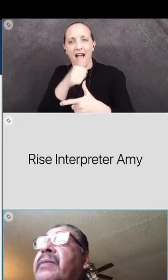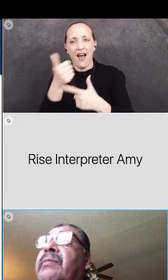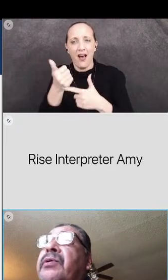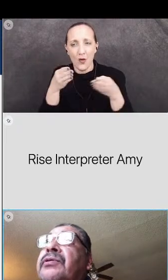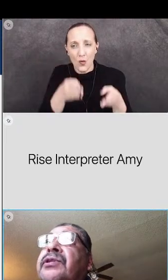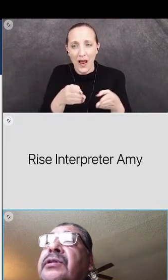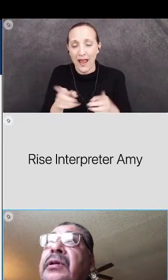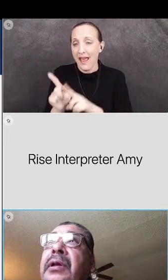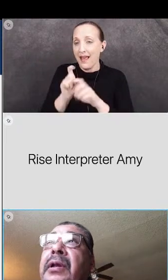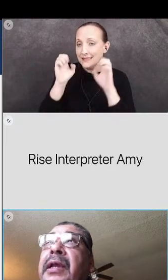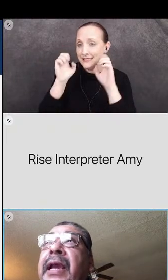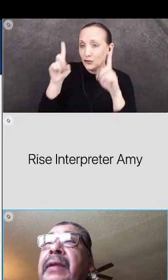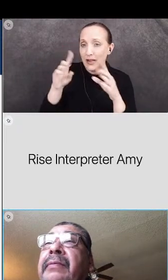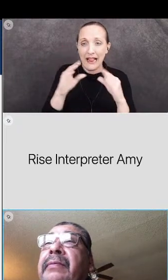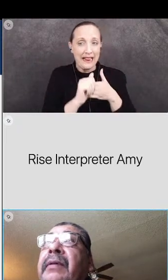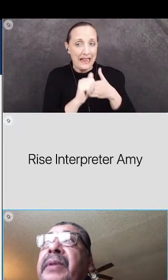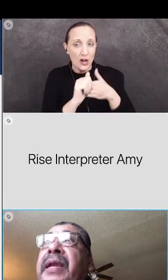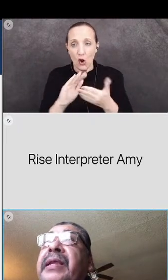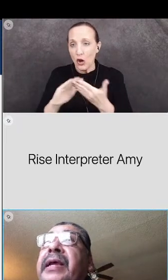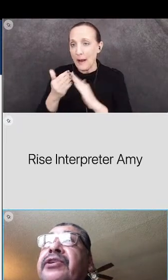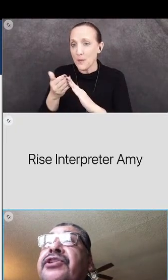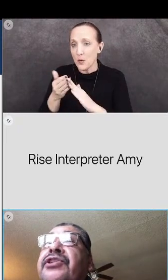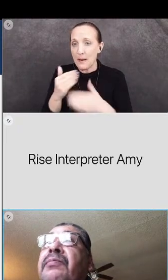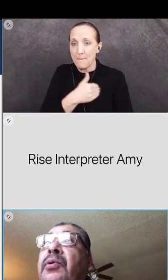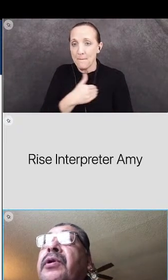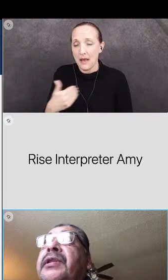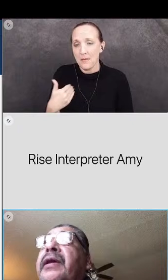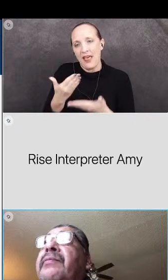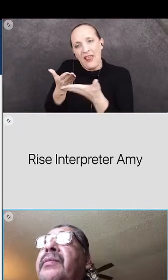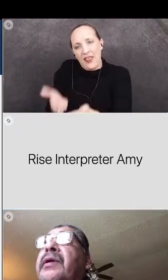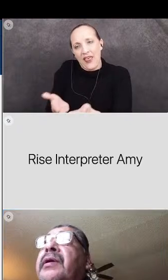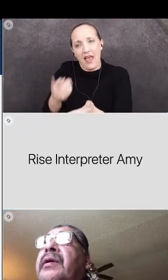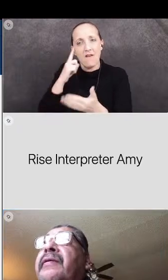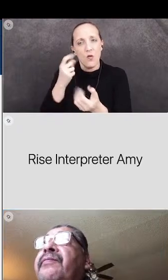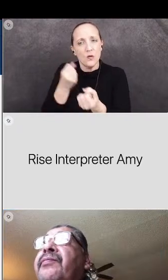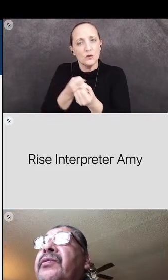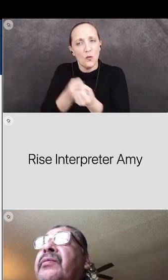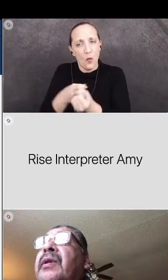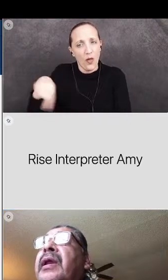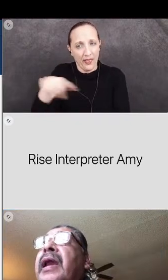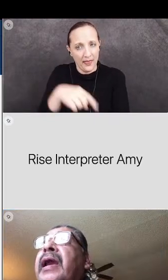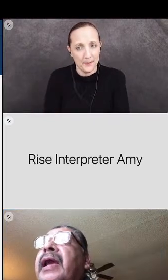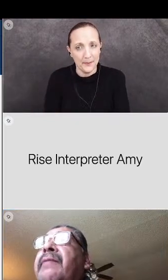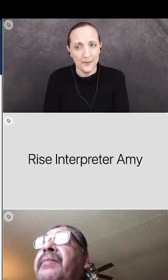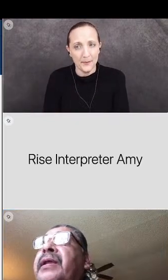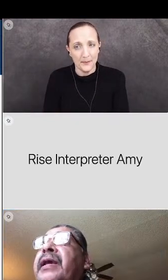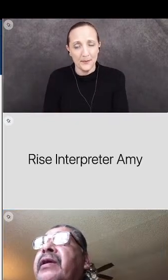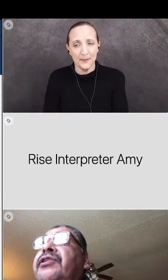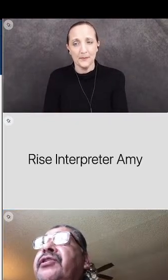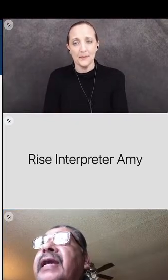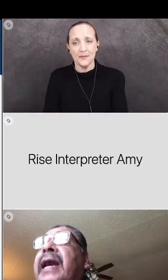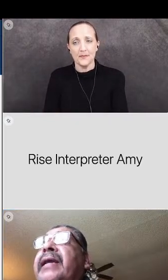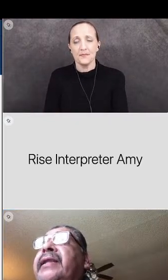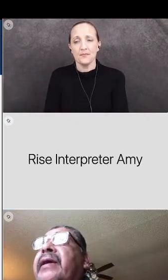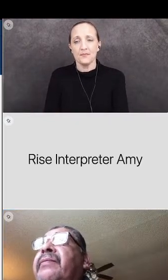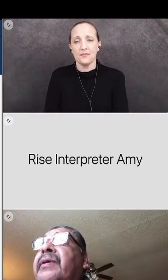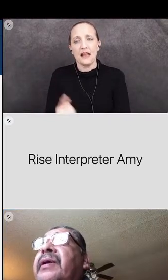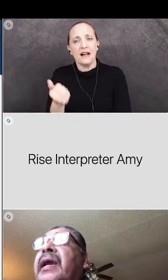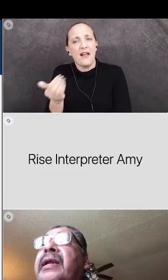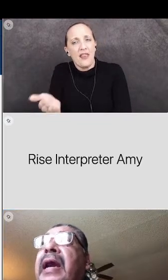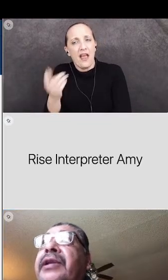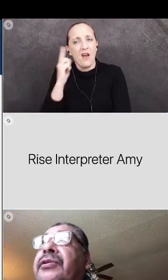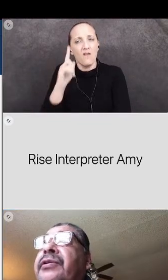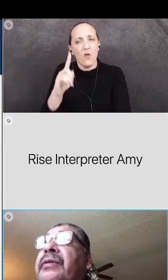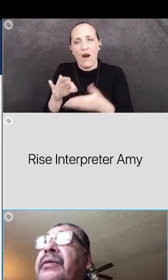community members can be there to support them and be there to guide